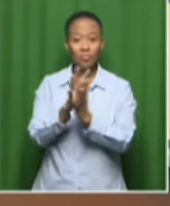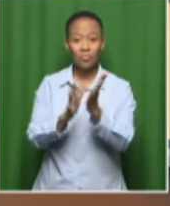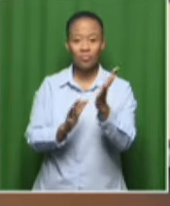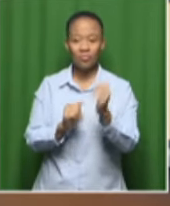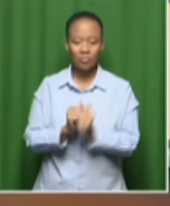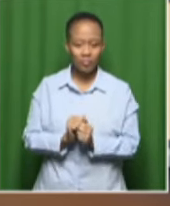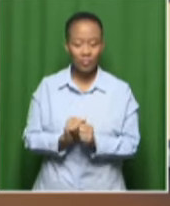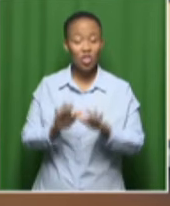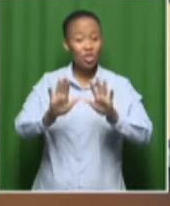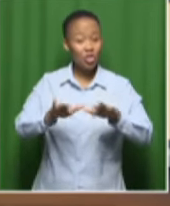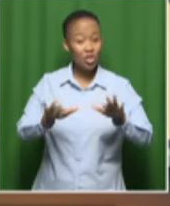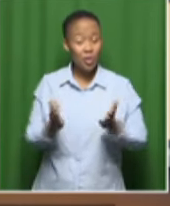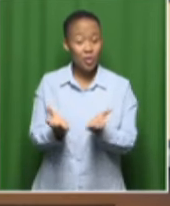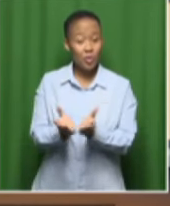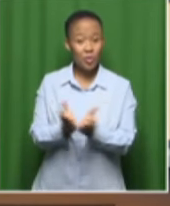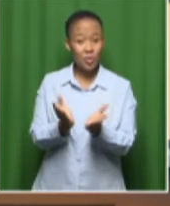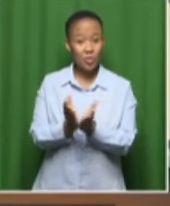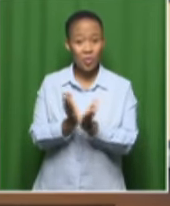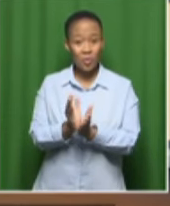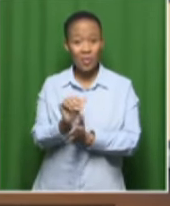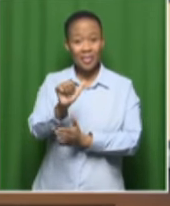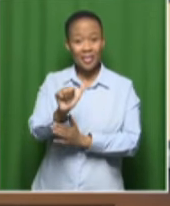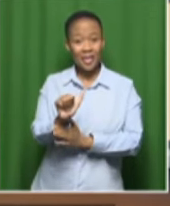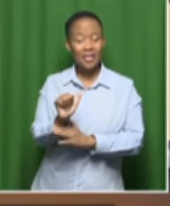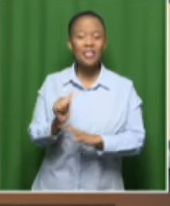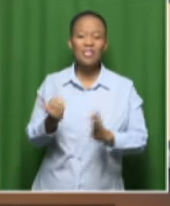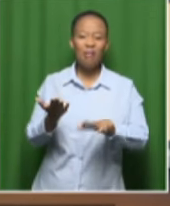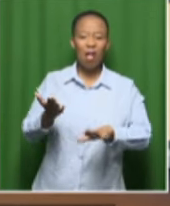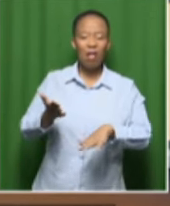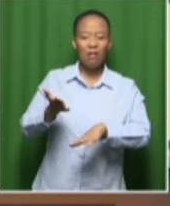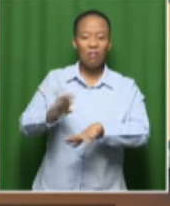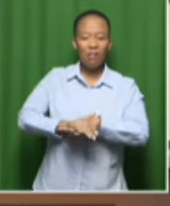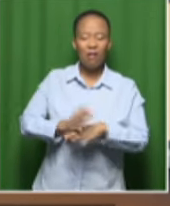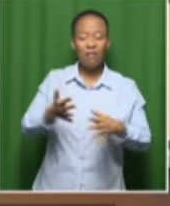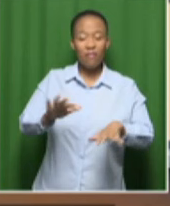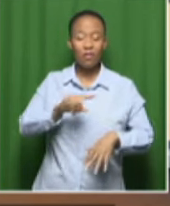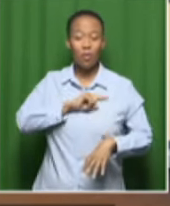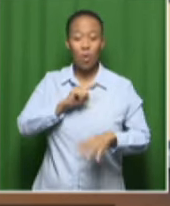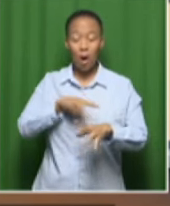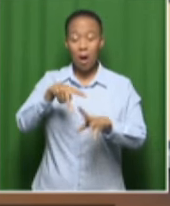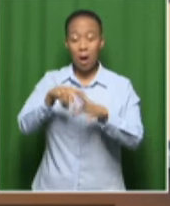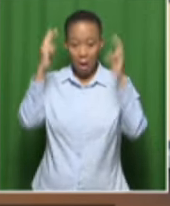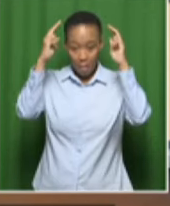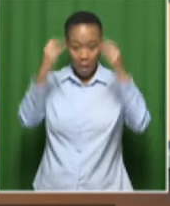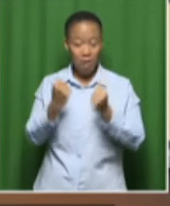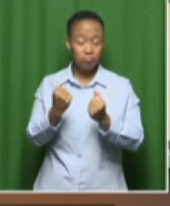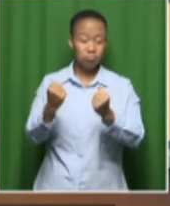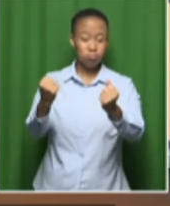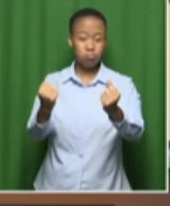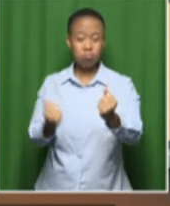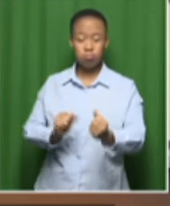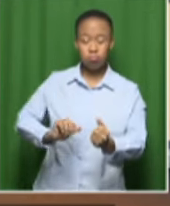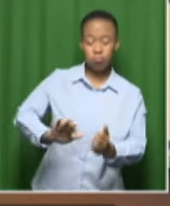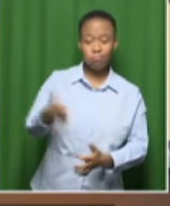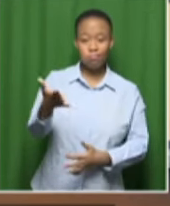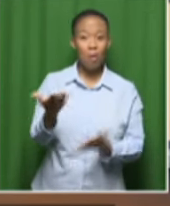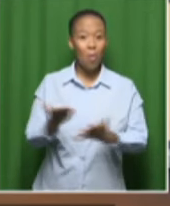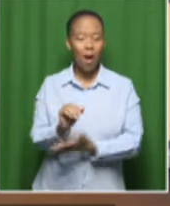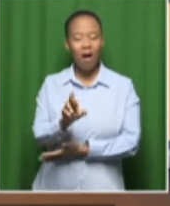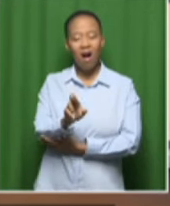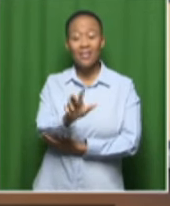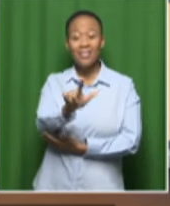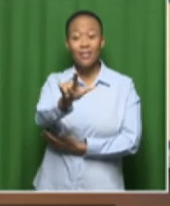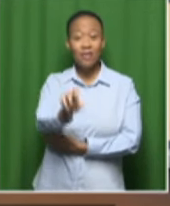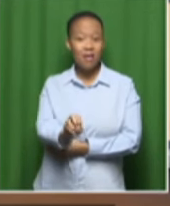Six learners have been killed and four seriously injured when the bus they were traveling in overturned on the R70 about 30